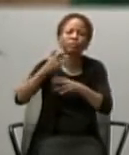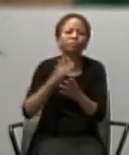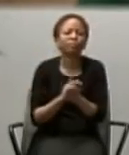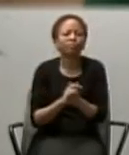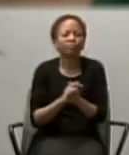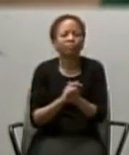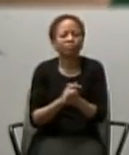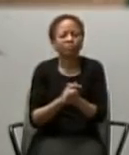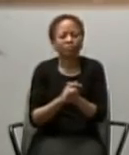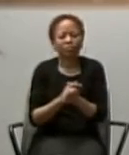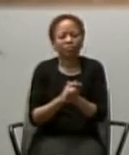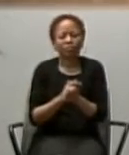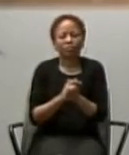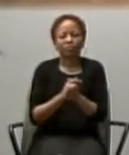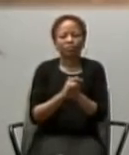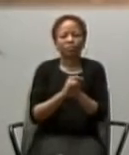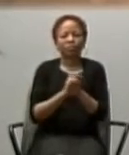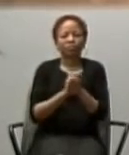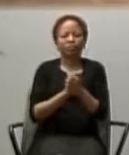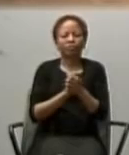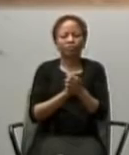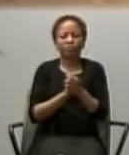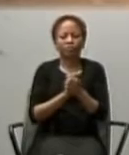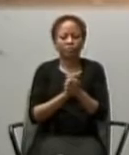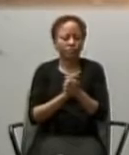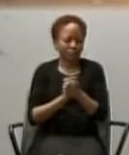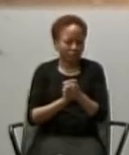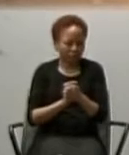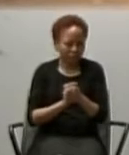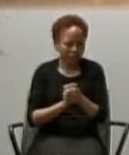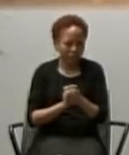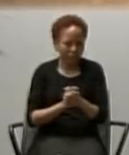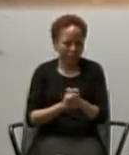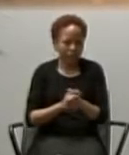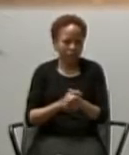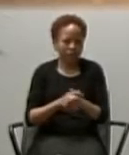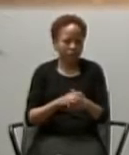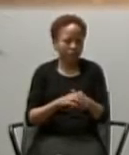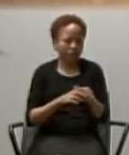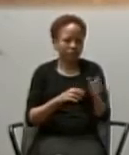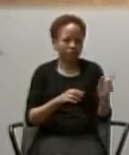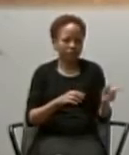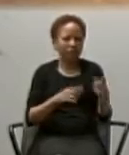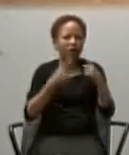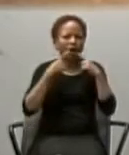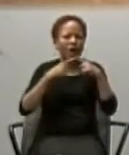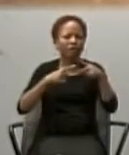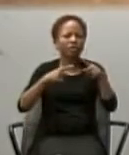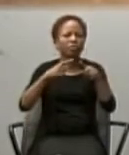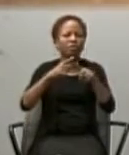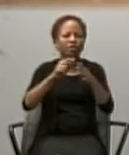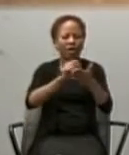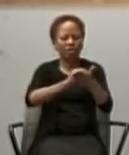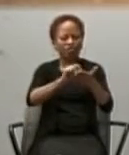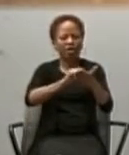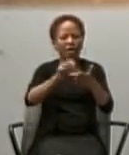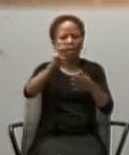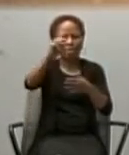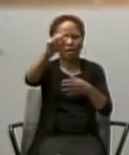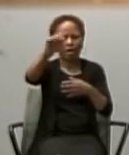When St. Mark wrote this gospel story around the year 70 A.D., it was taken as